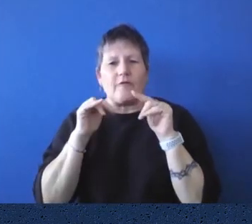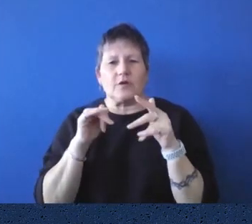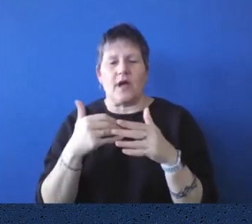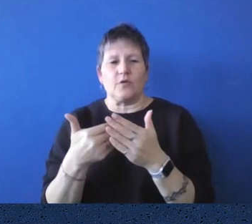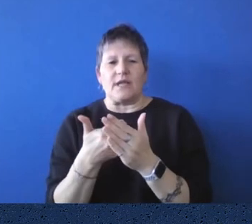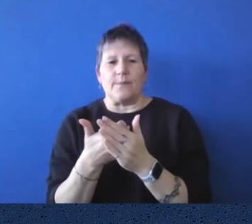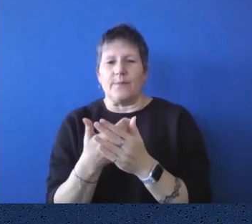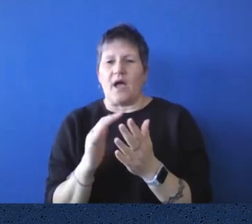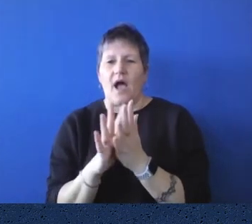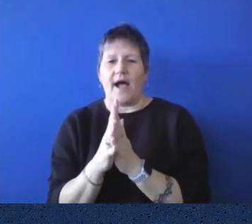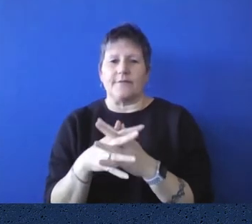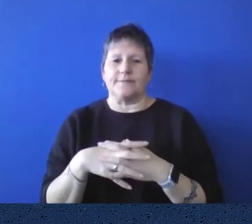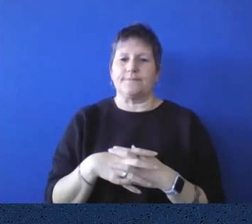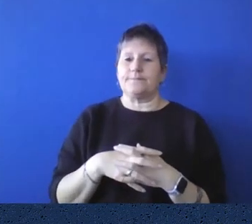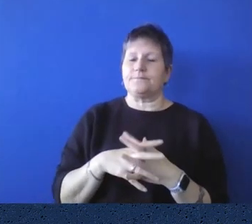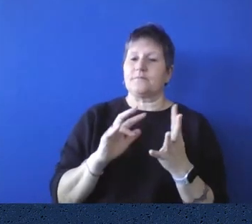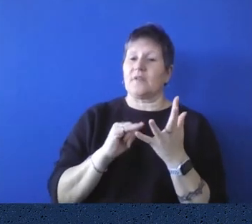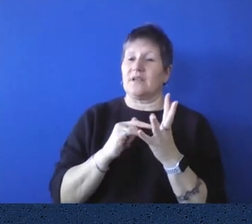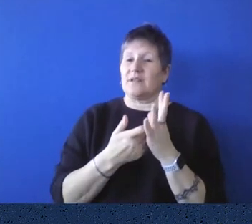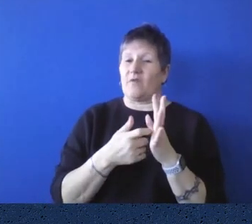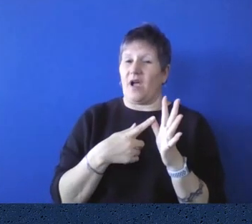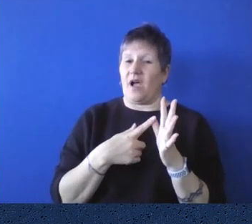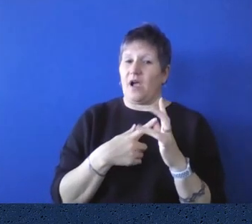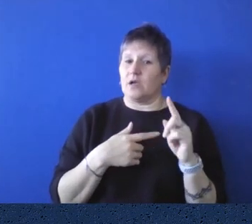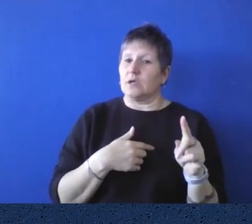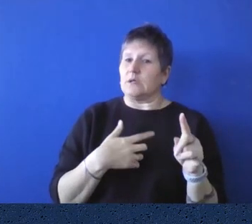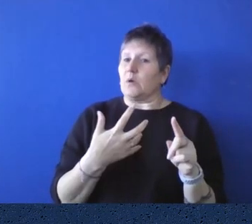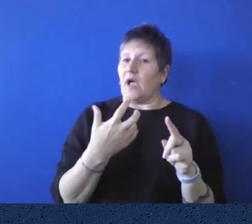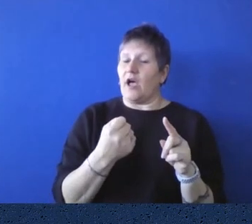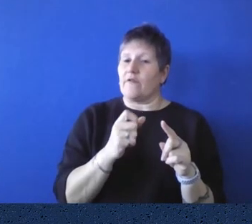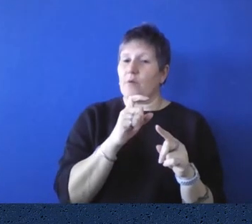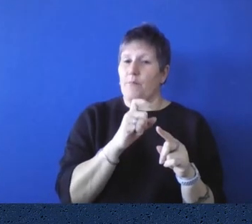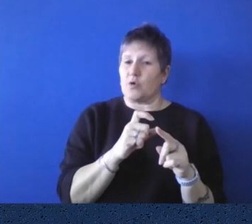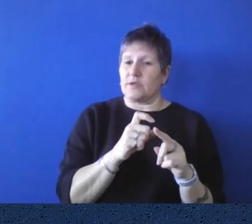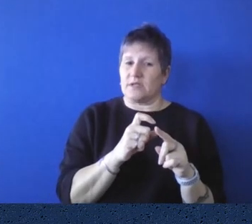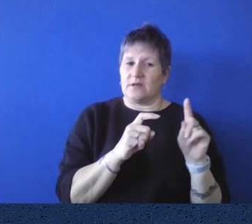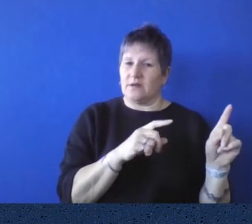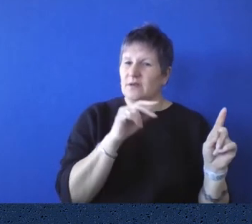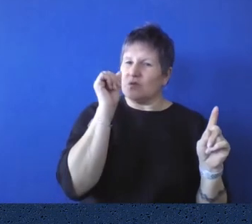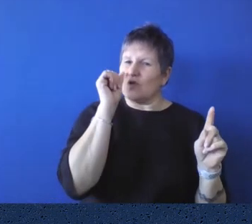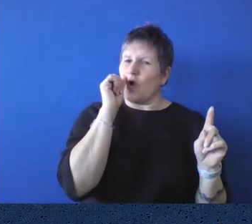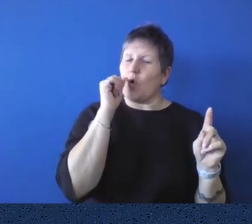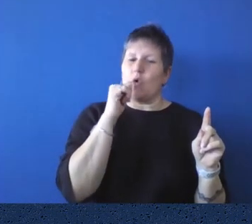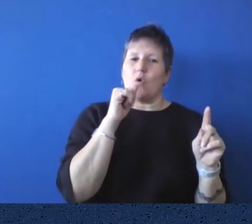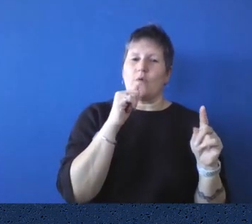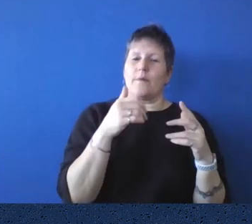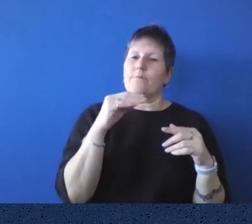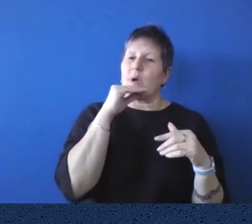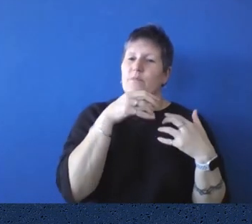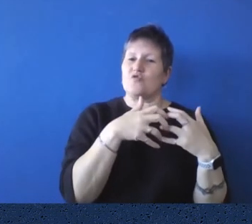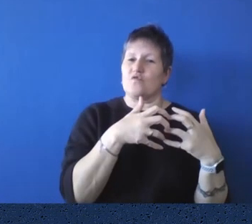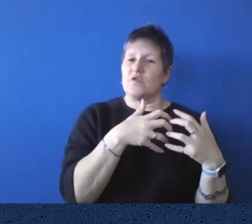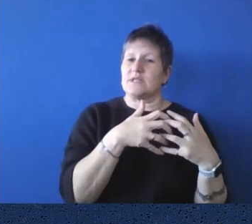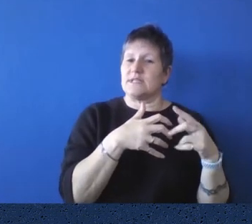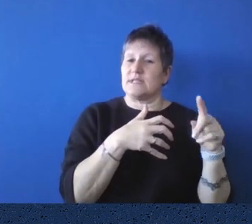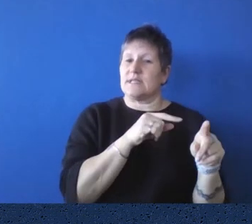Sarah, do you want Yeah, well, I mean, the, we, we work with an external, um, conservation organisation at Melbourne University, the Grimwade